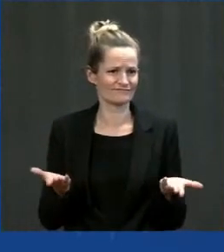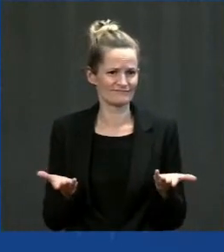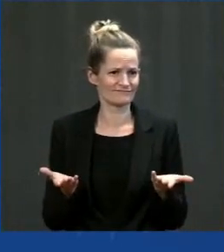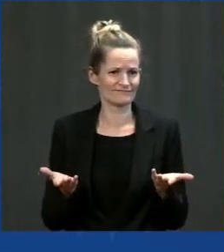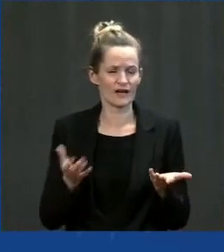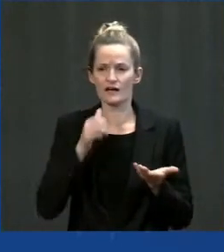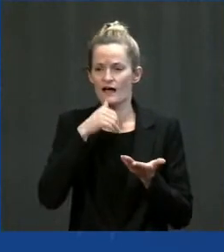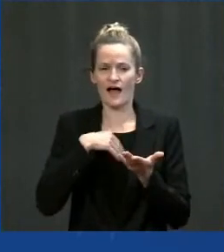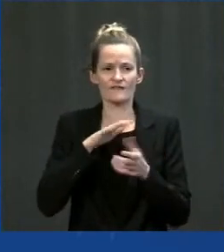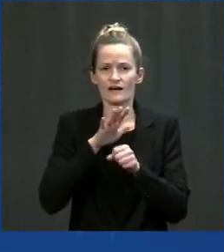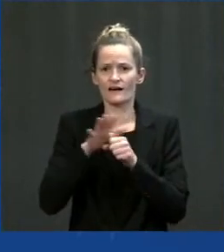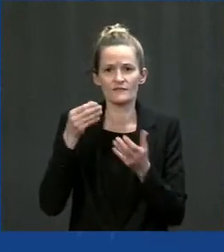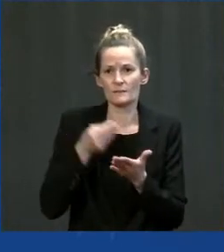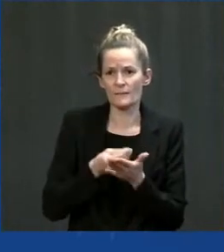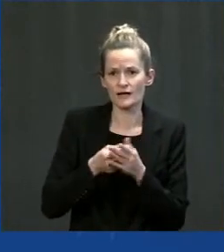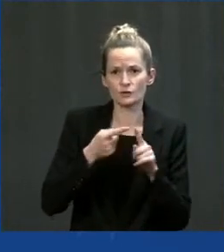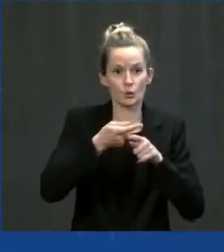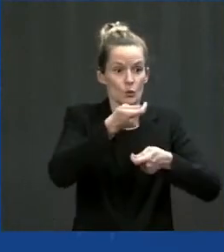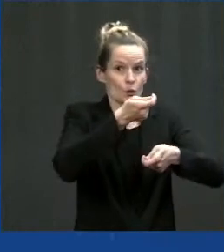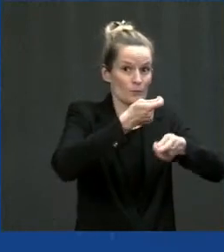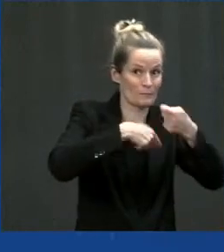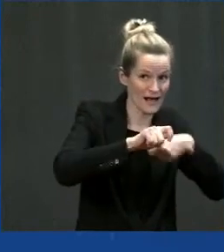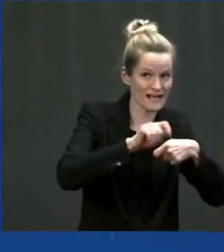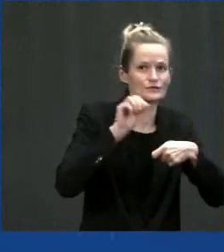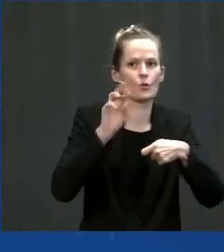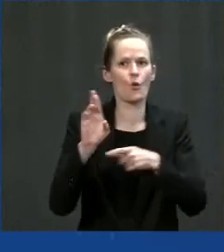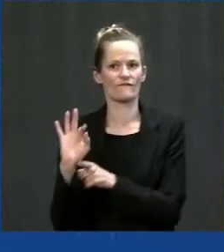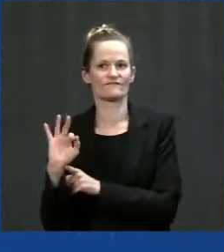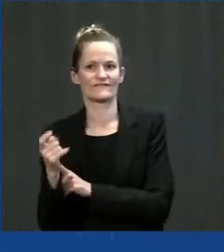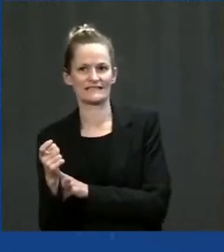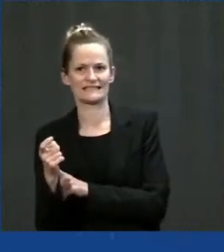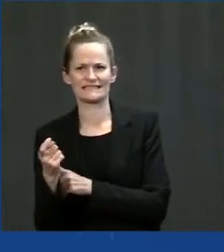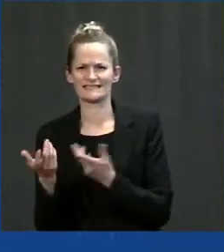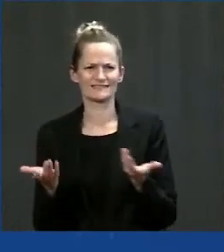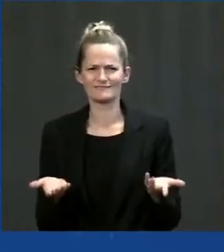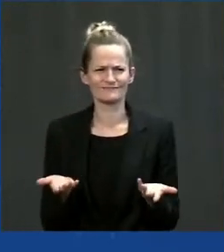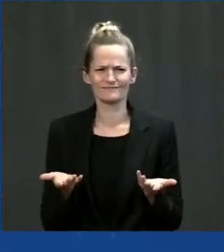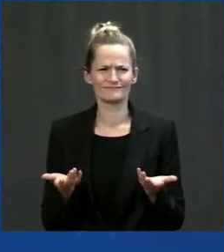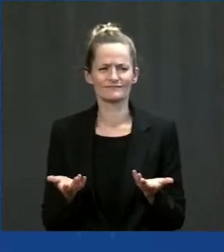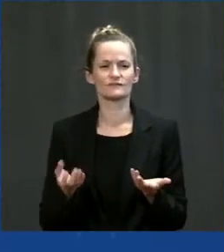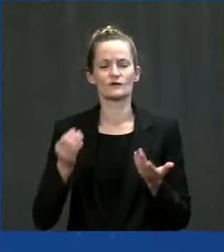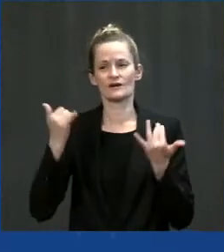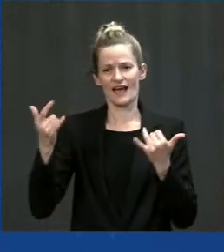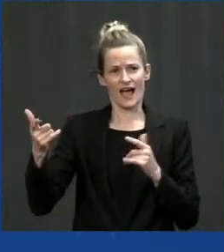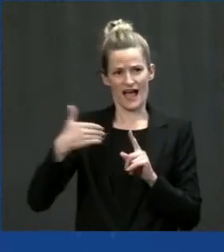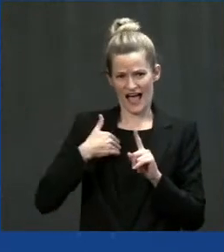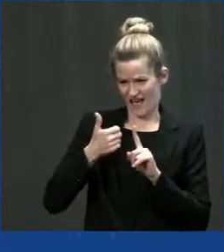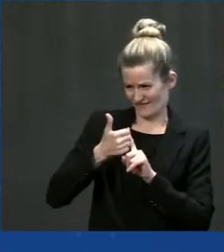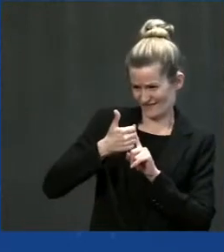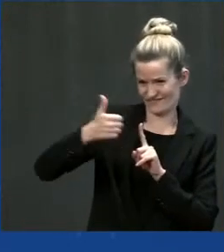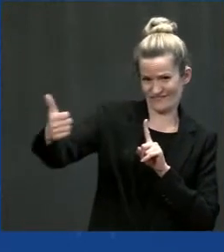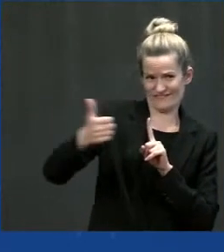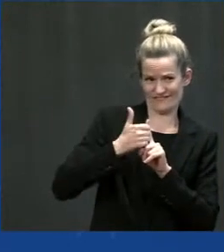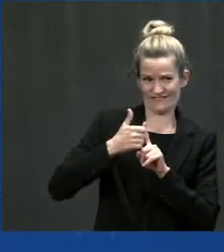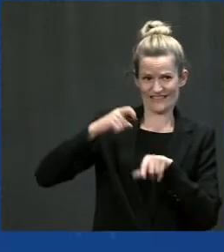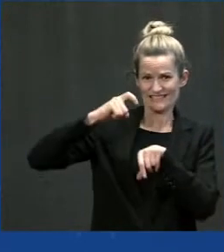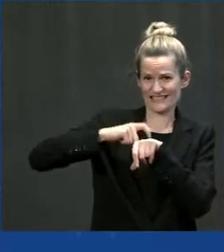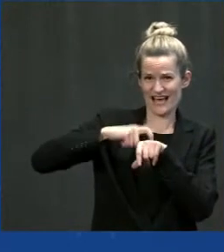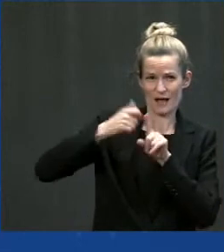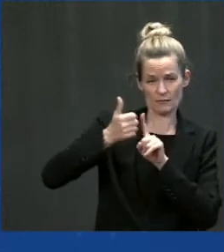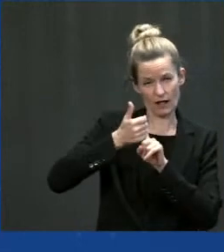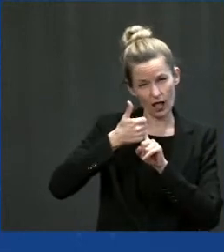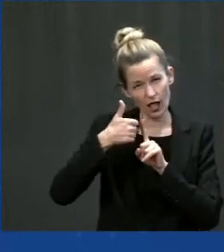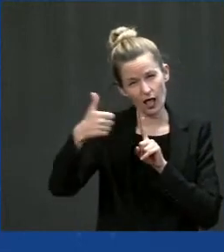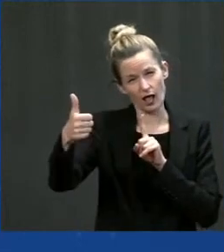across the state. And when you spend that much time commuting — all of you know this — it costs taxpayers — it costs